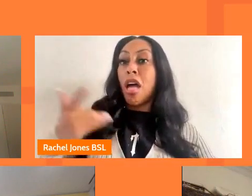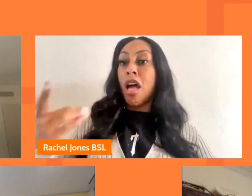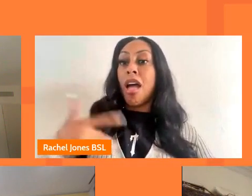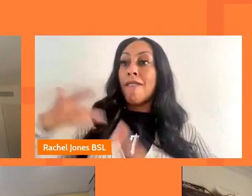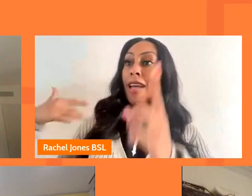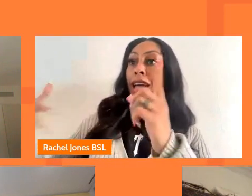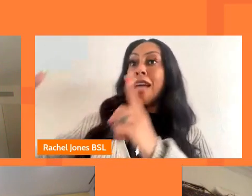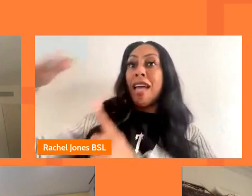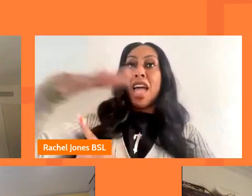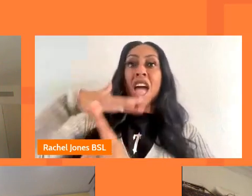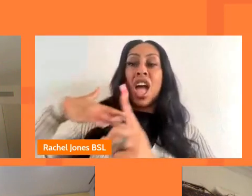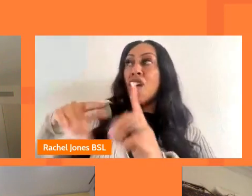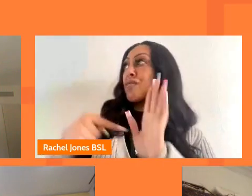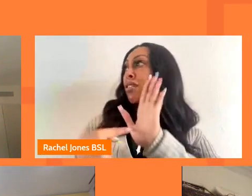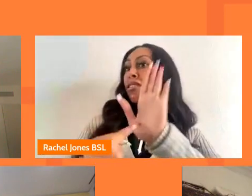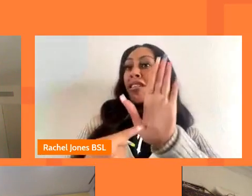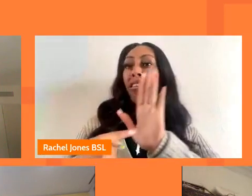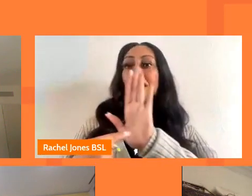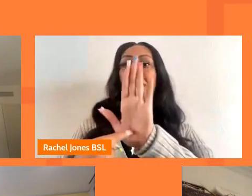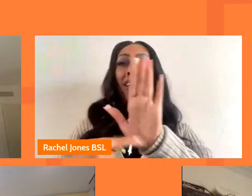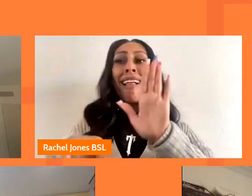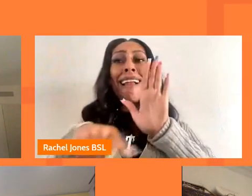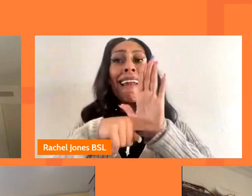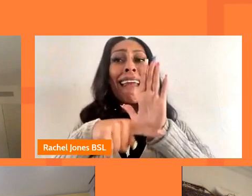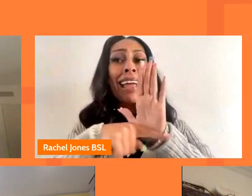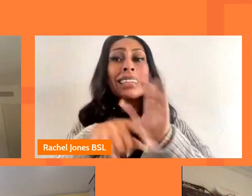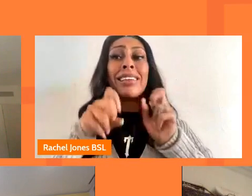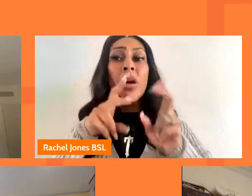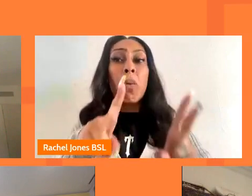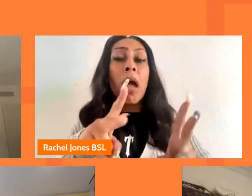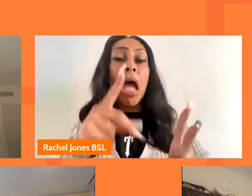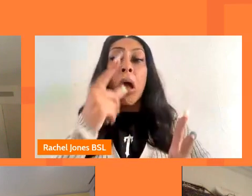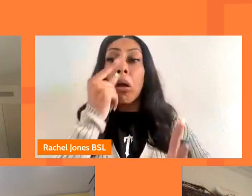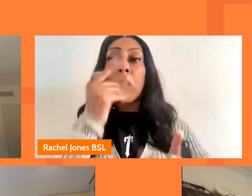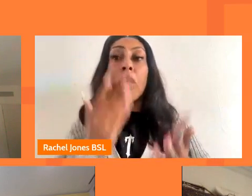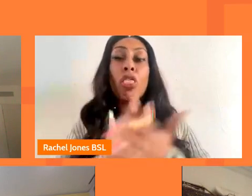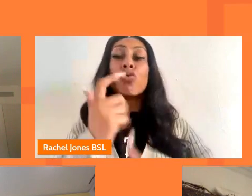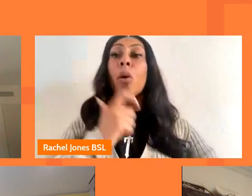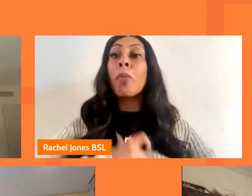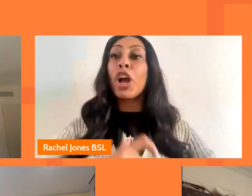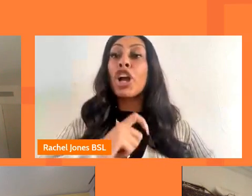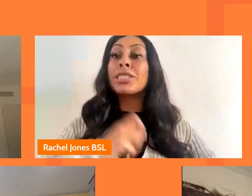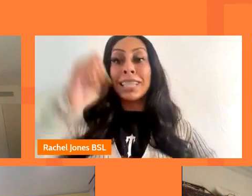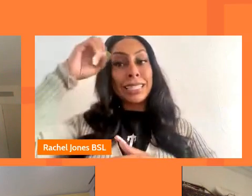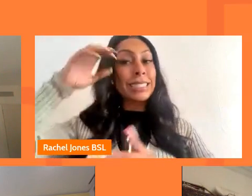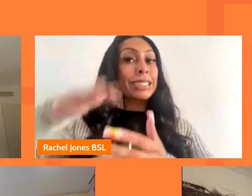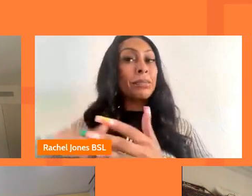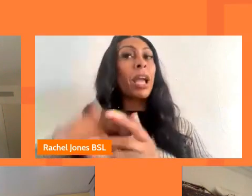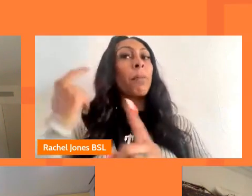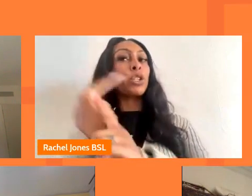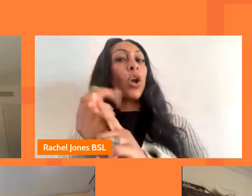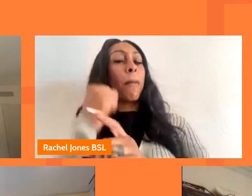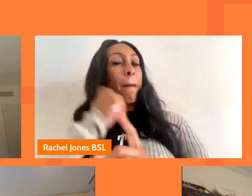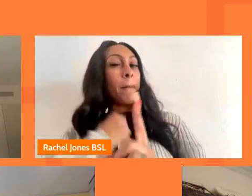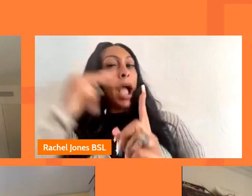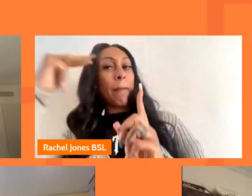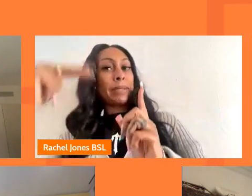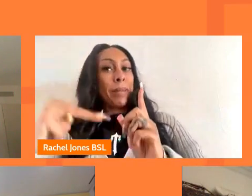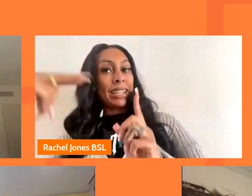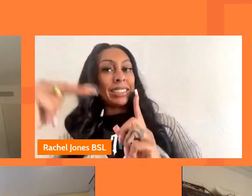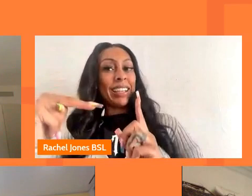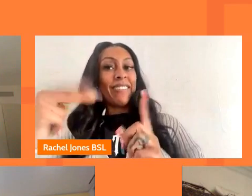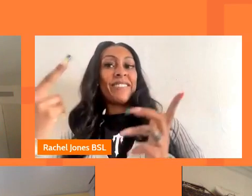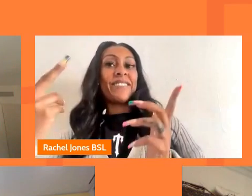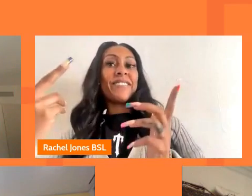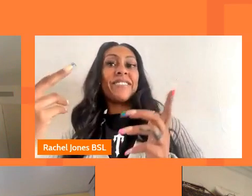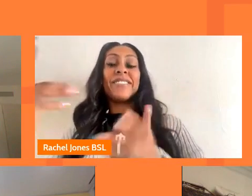is presented in a particular way and that doesn't chime with their own personal experiences and they want to talk about their version of a particular city or a particular town